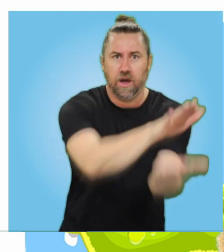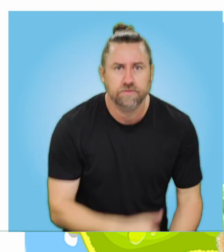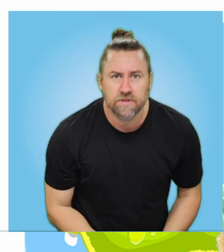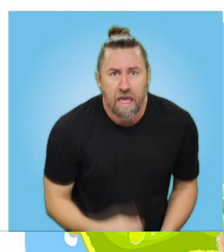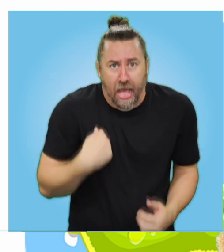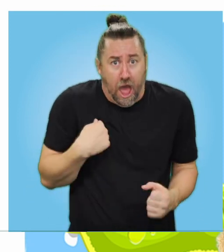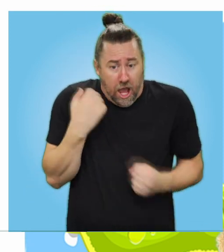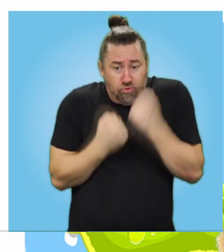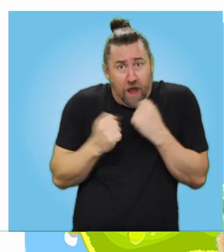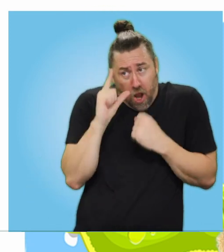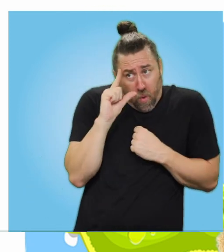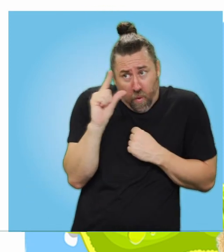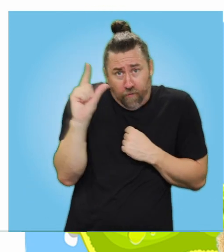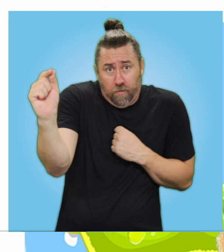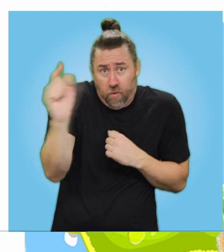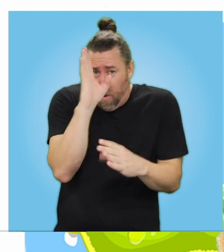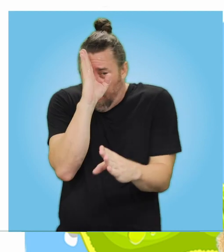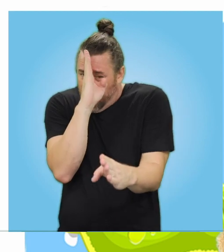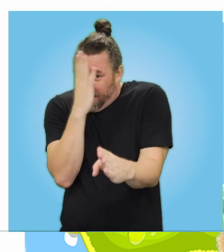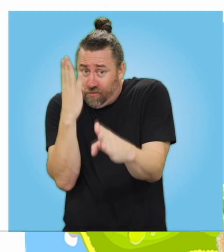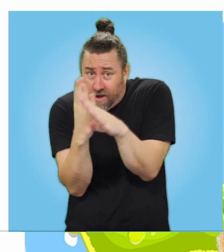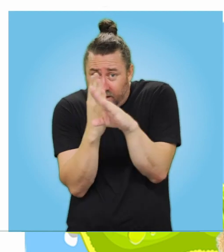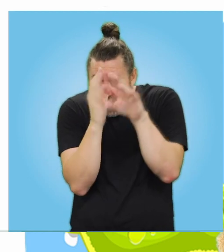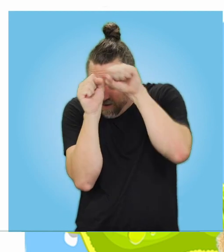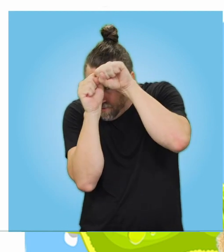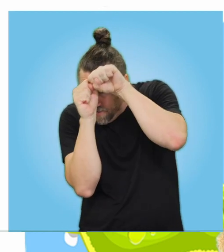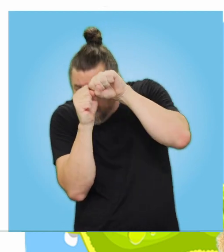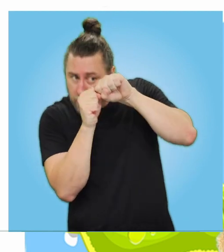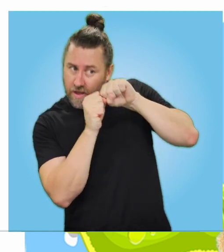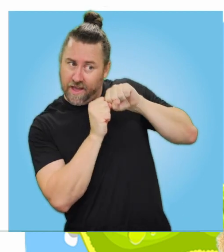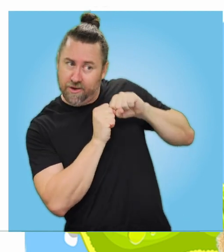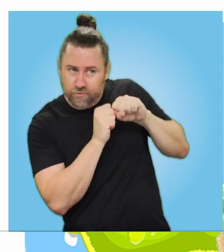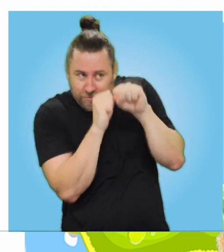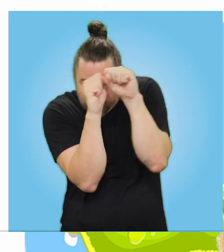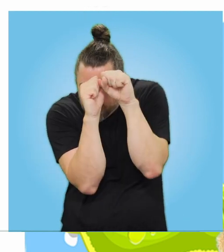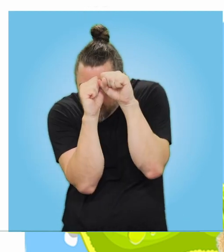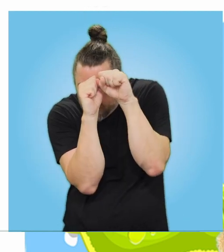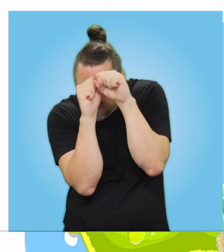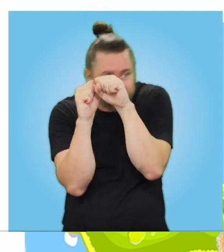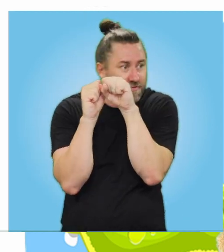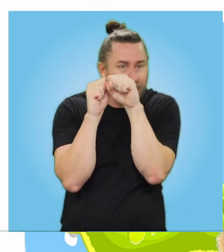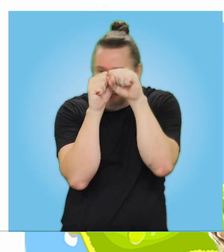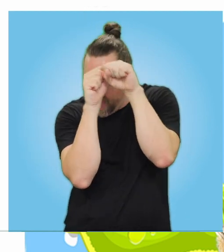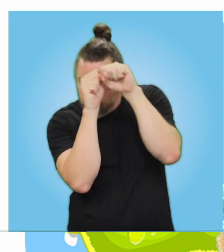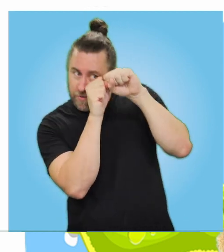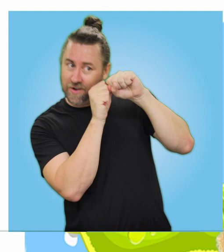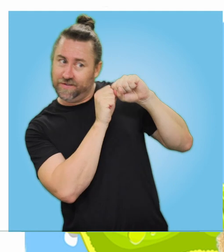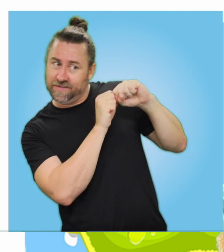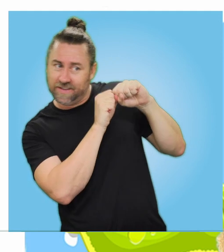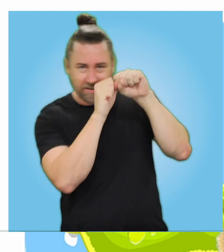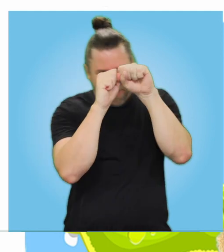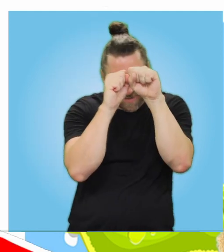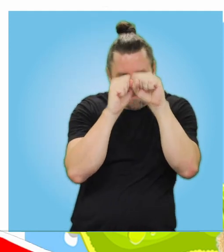bite. I can run away from you, I can run away from you, out of sight, out